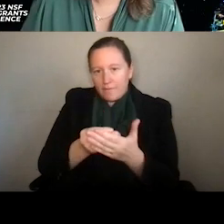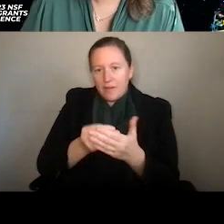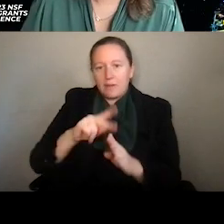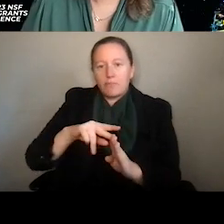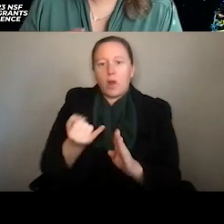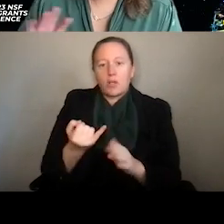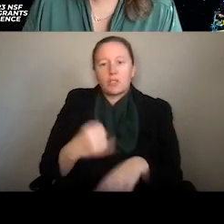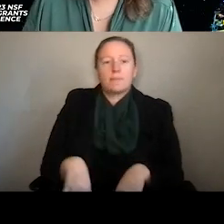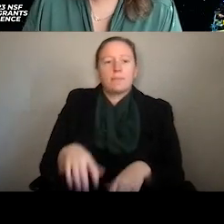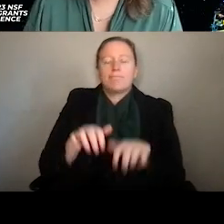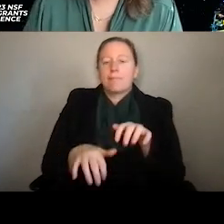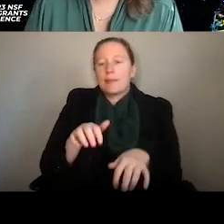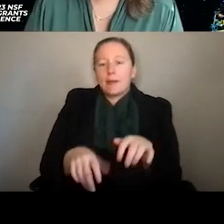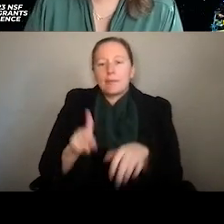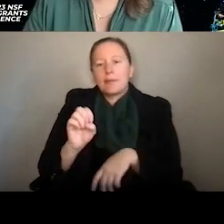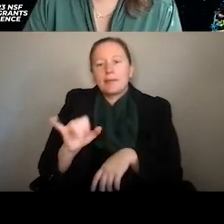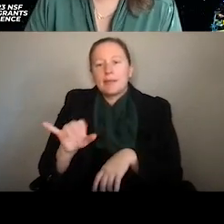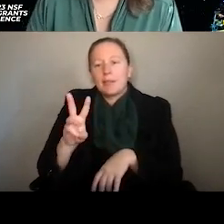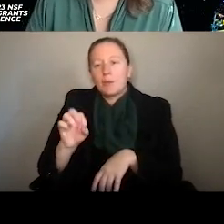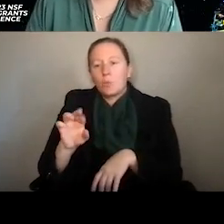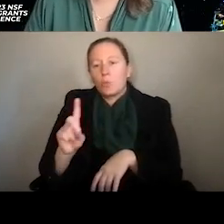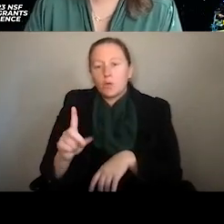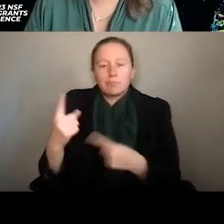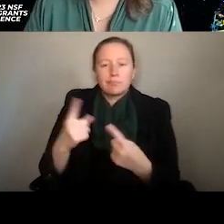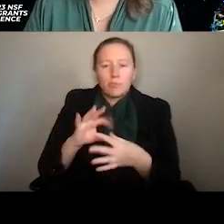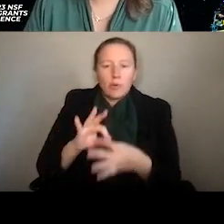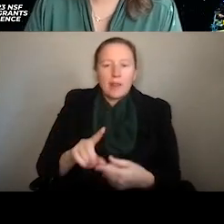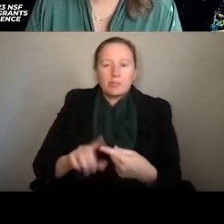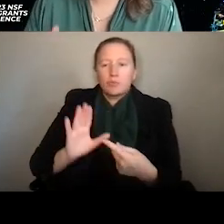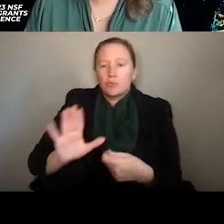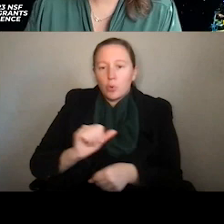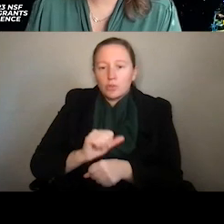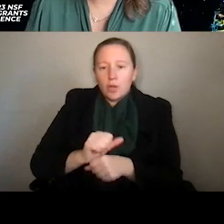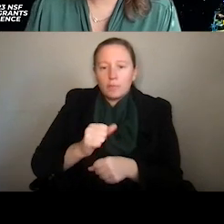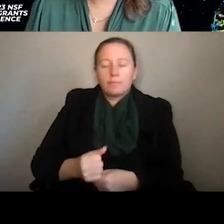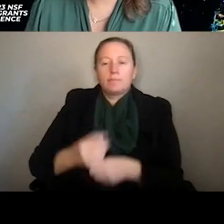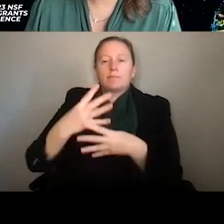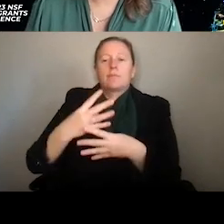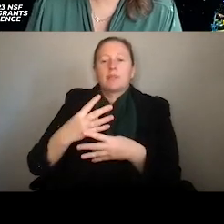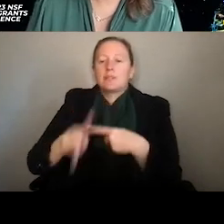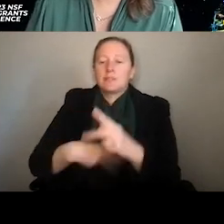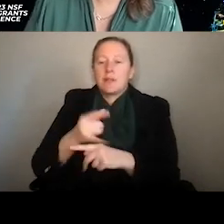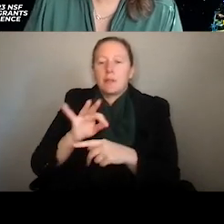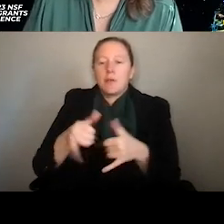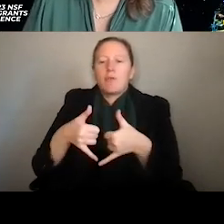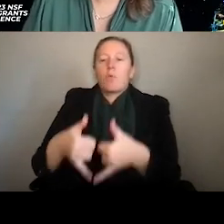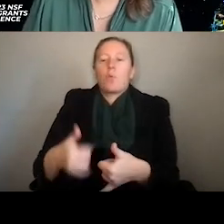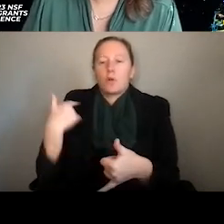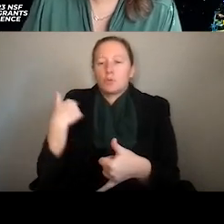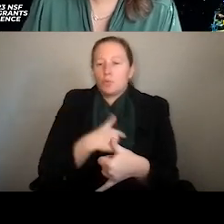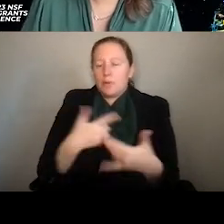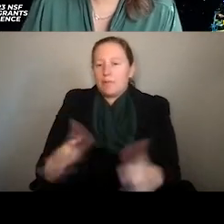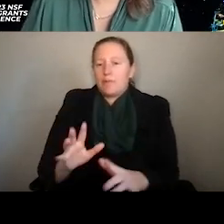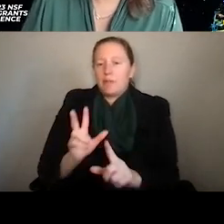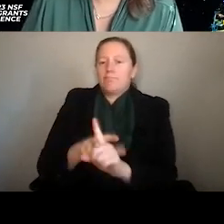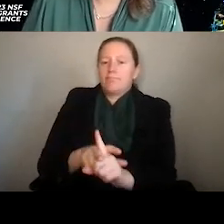and you just type in a keyword or phrase something that relates to what you do, and it'll pull up a list of awards that NSF has made. And as you